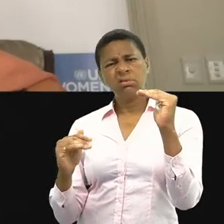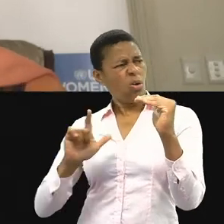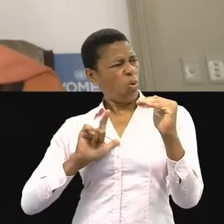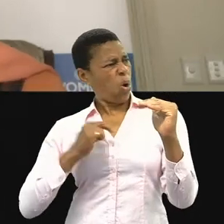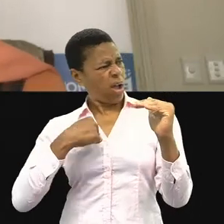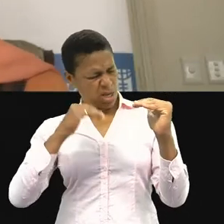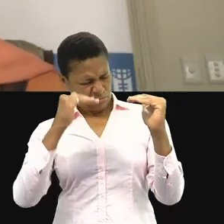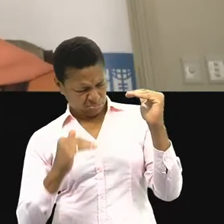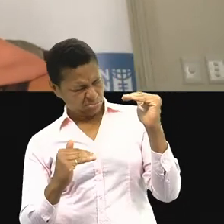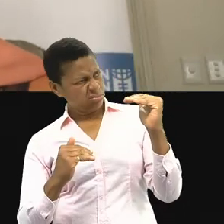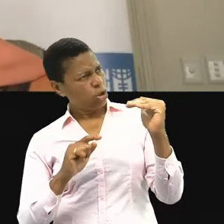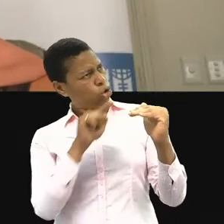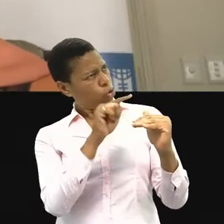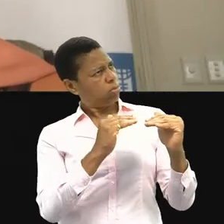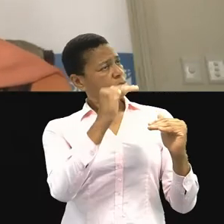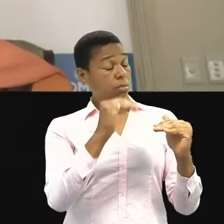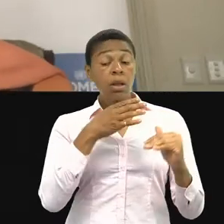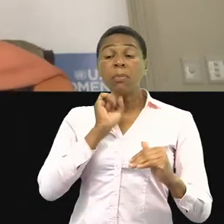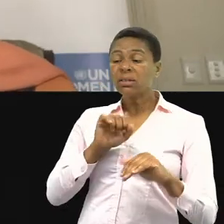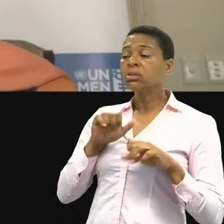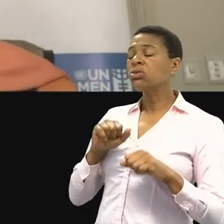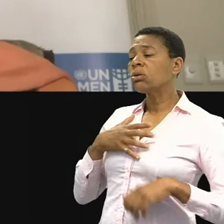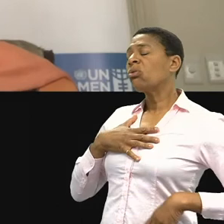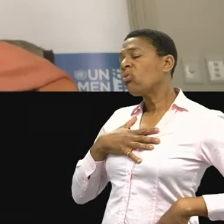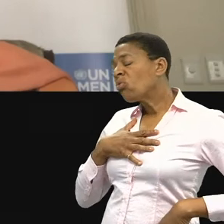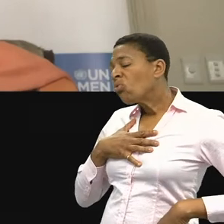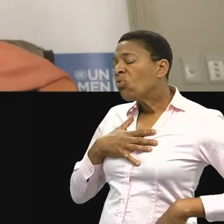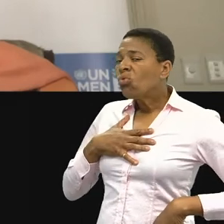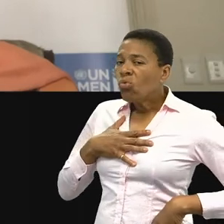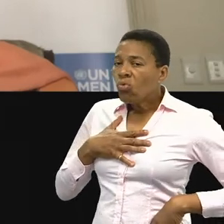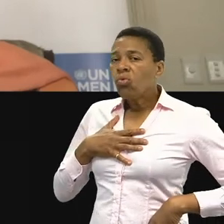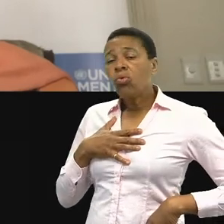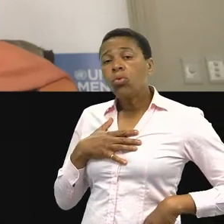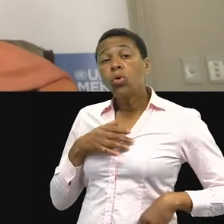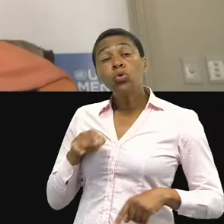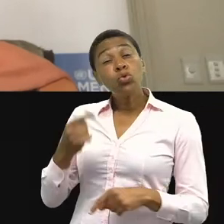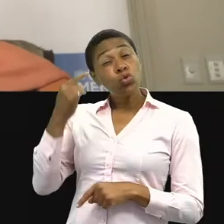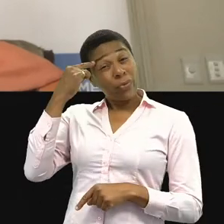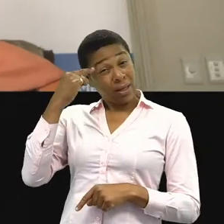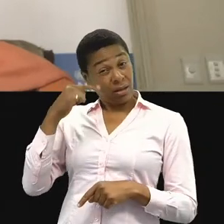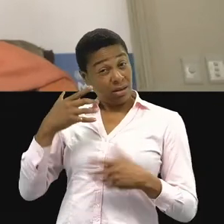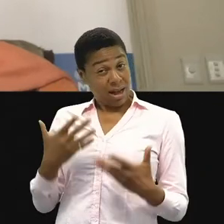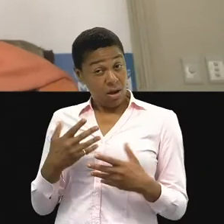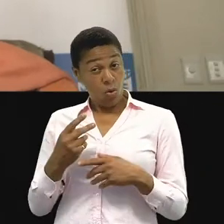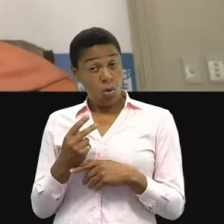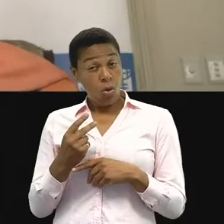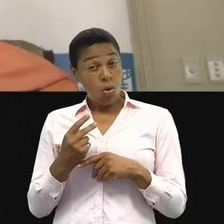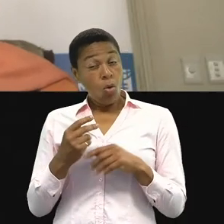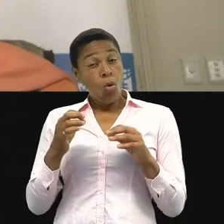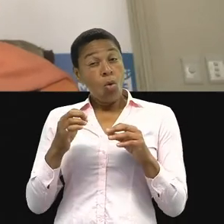never made us equal yet. Do you think that the anniversary in 25 years of Beijing